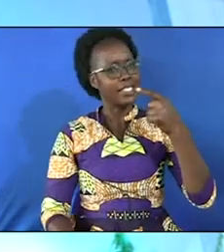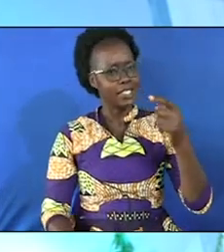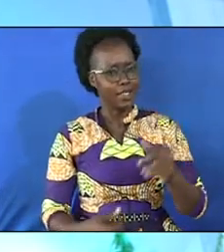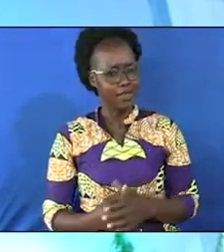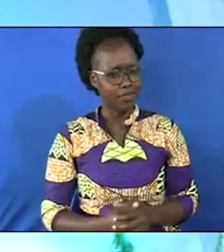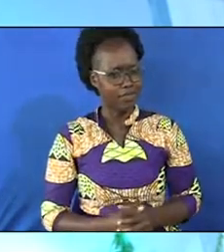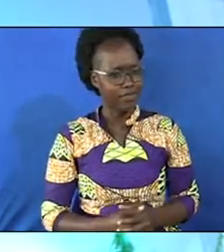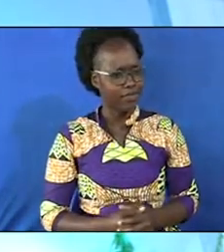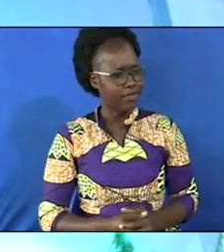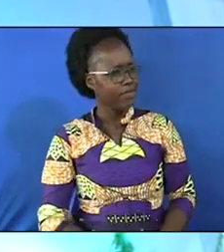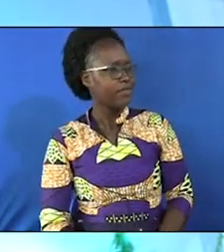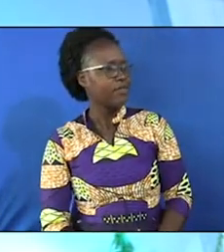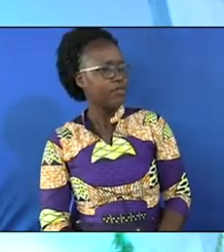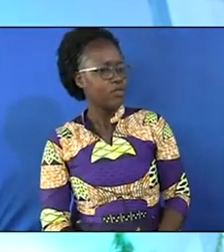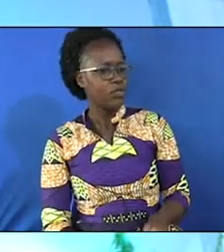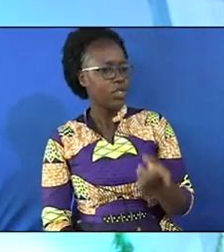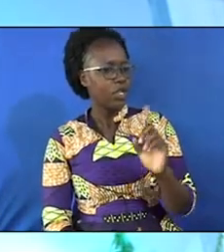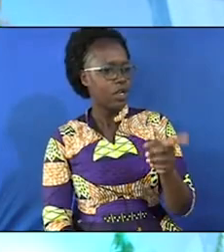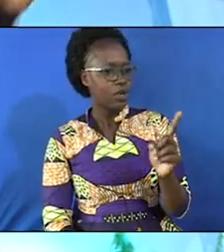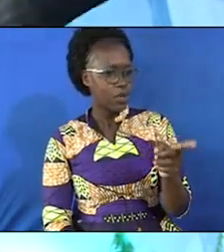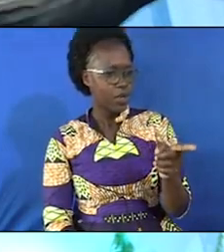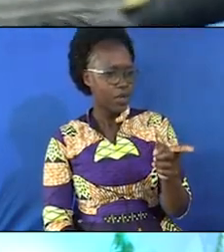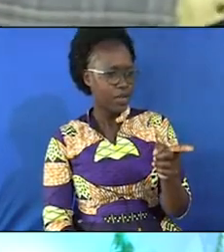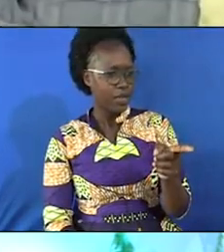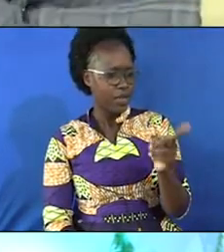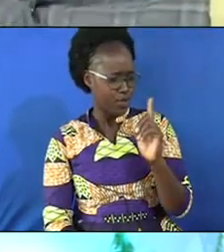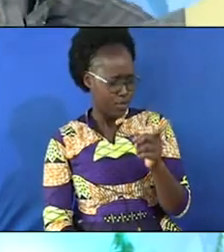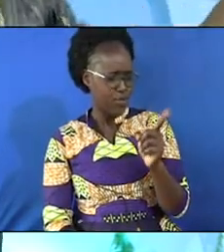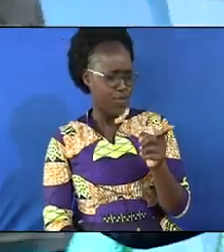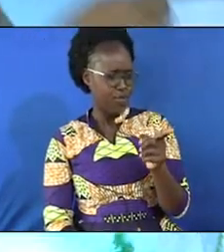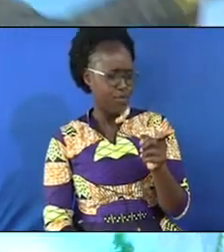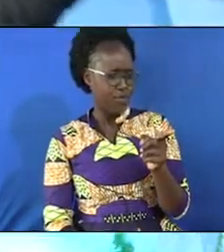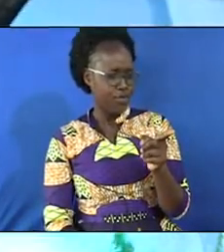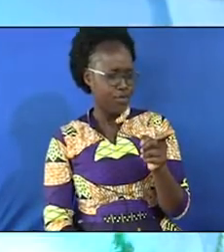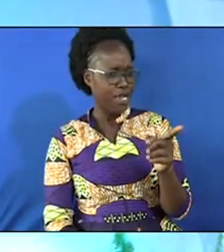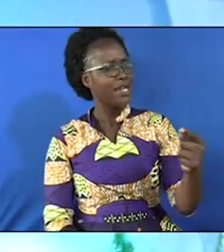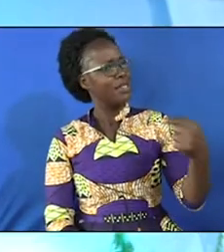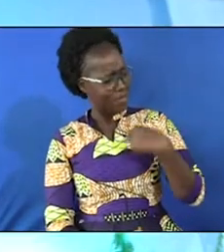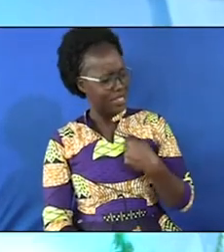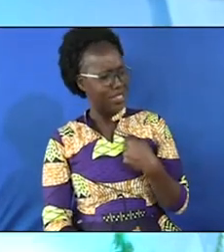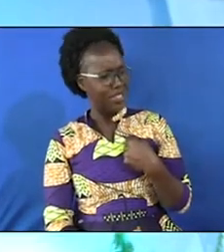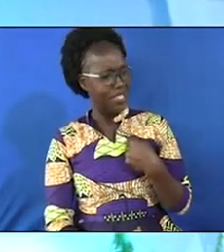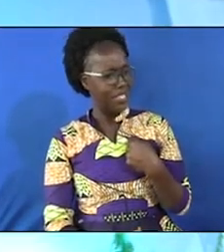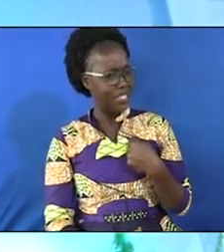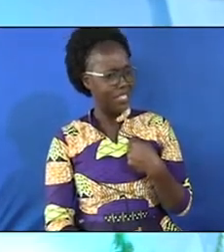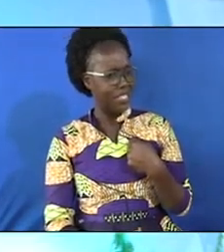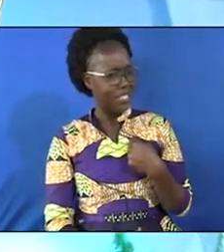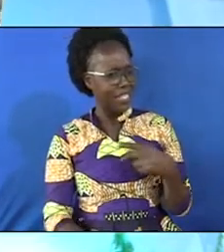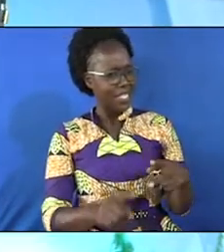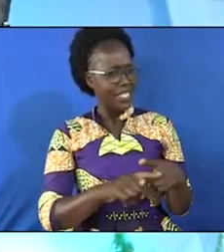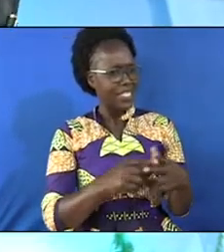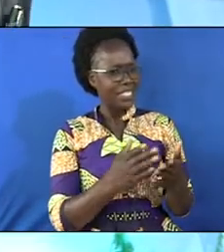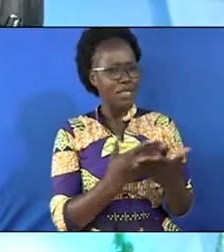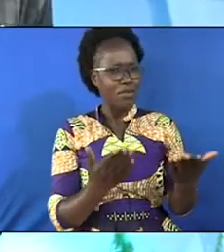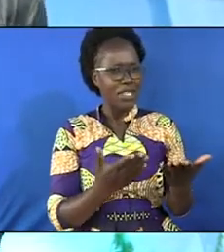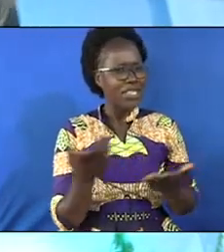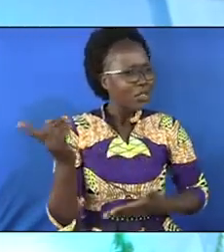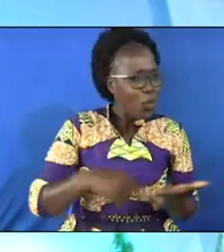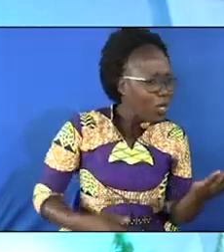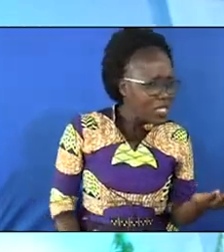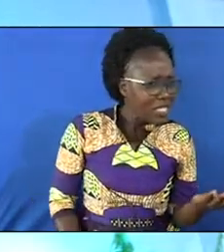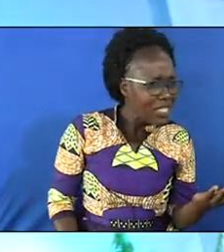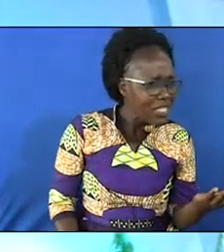you now the opposite now you and start something leading to what